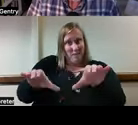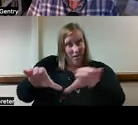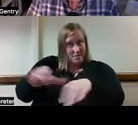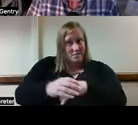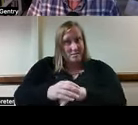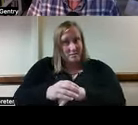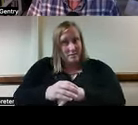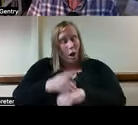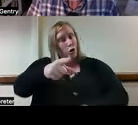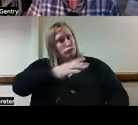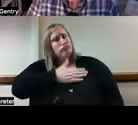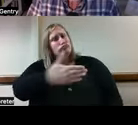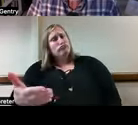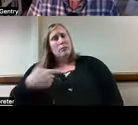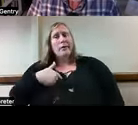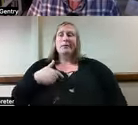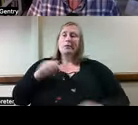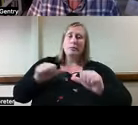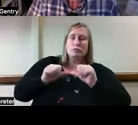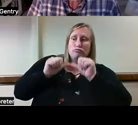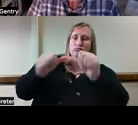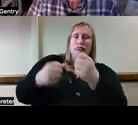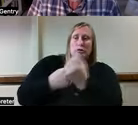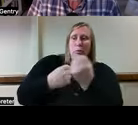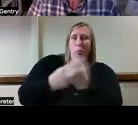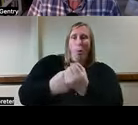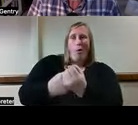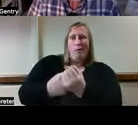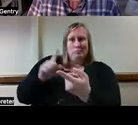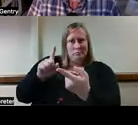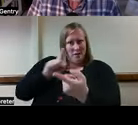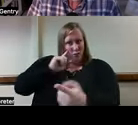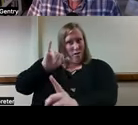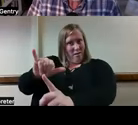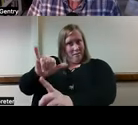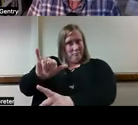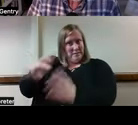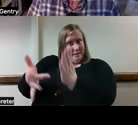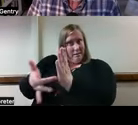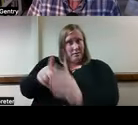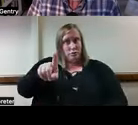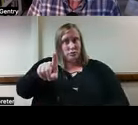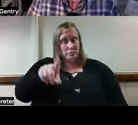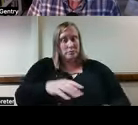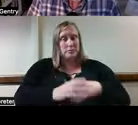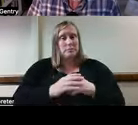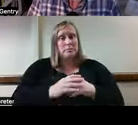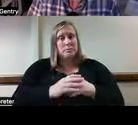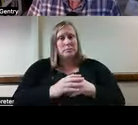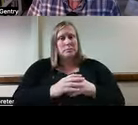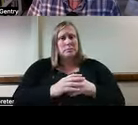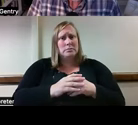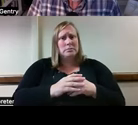willing and able to provide ongoing support for the technology? And then what about the stigmatizing